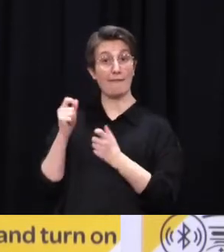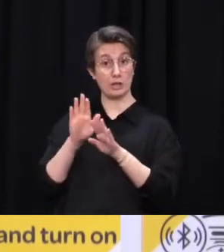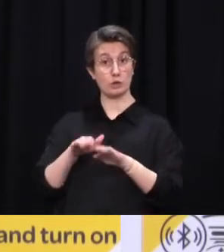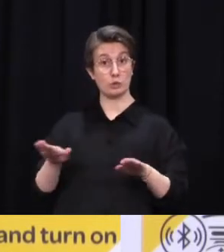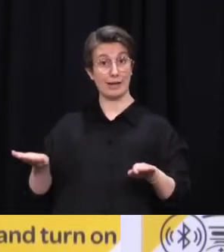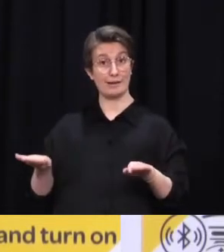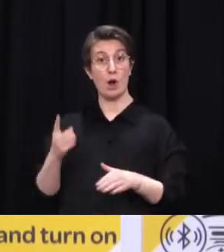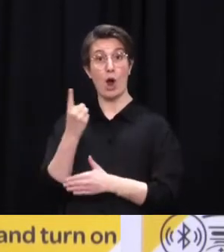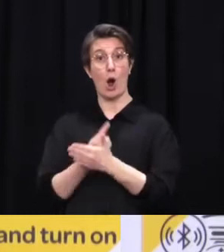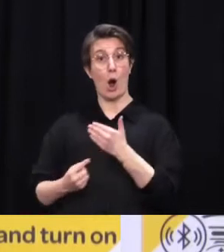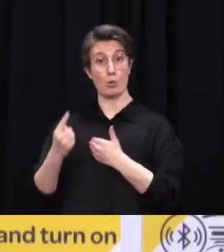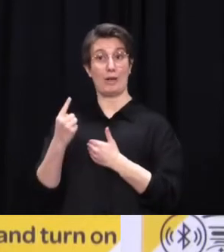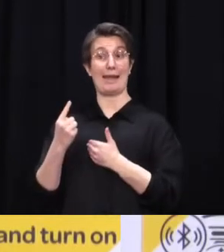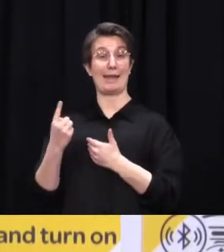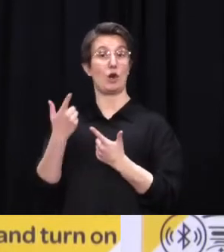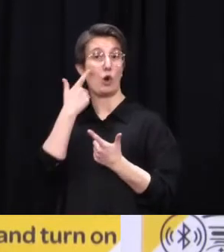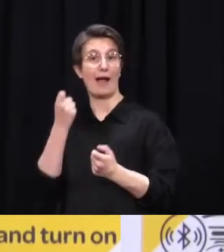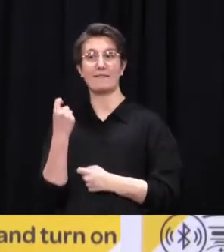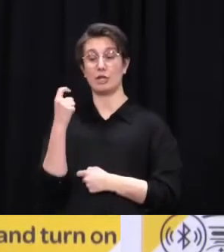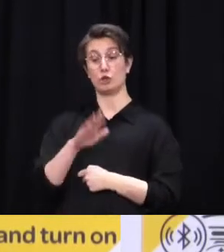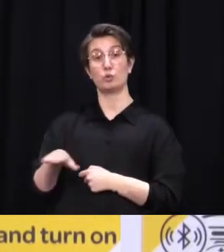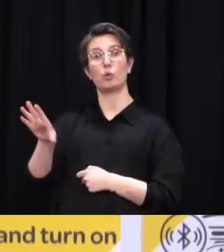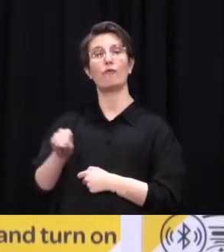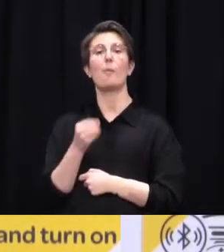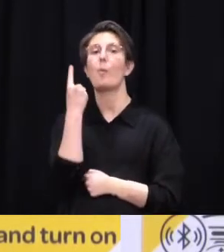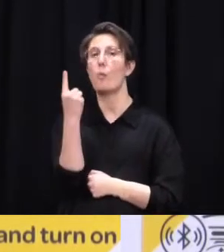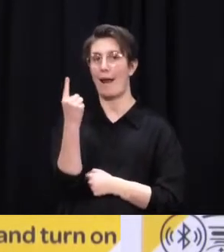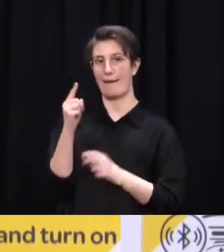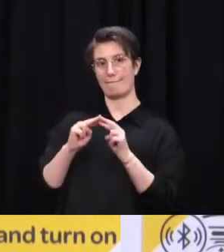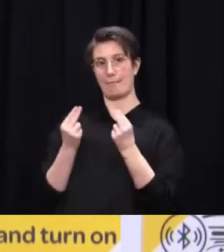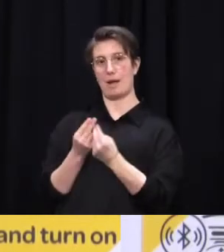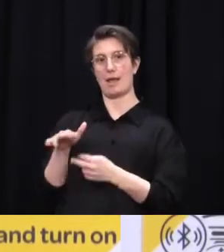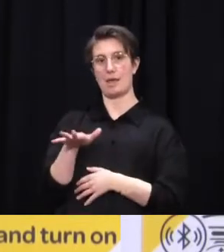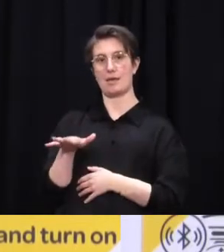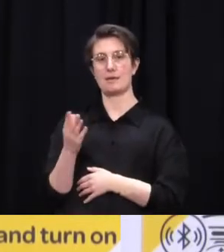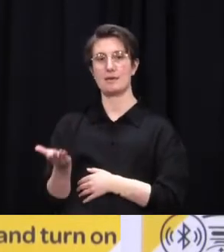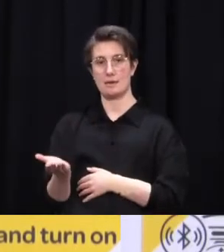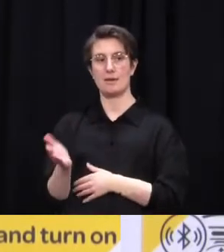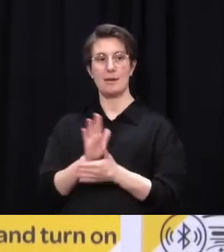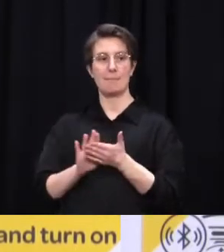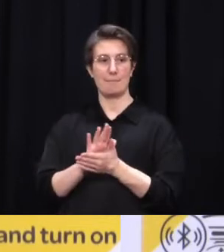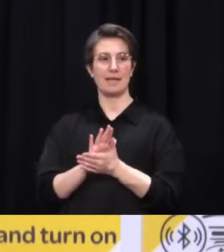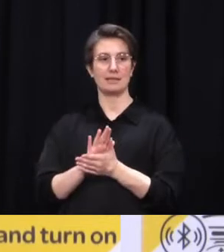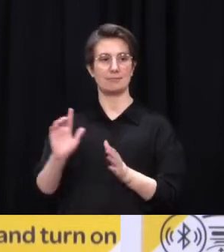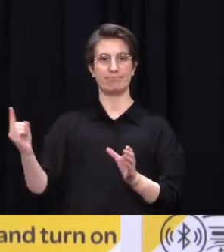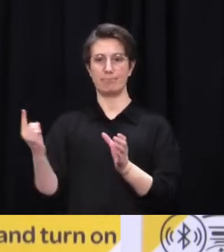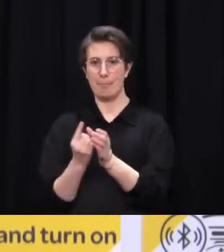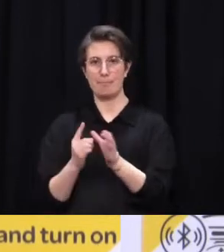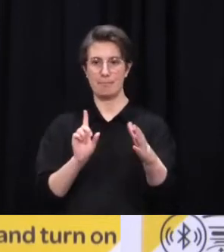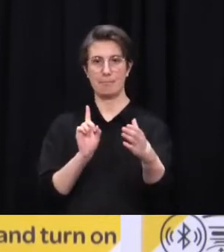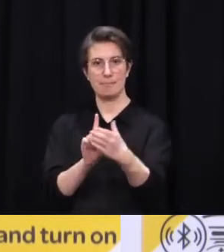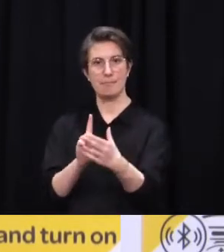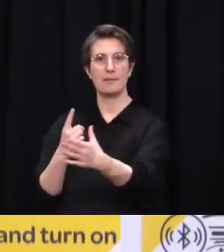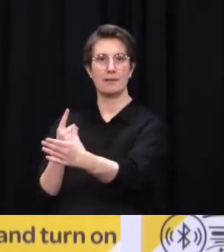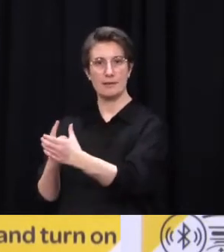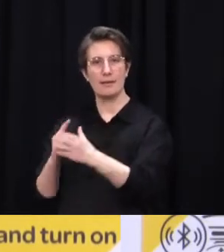only one family. So there is limited capacity, but that means that the bubbles will stay tight and we can ensure